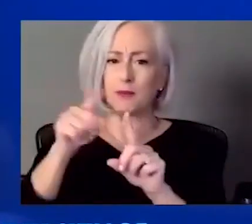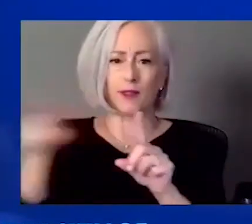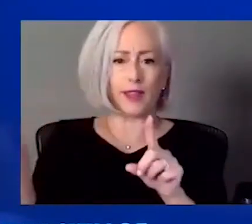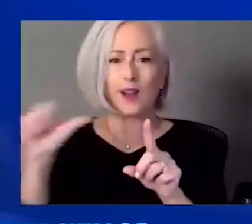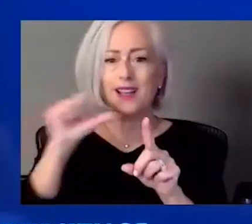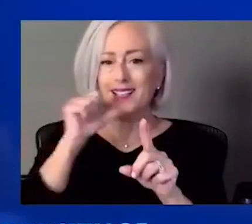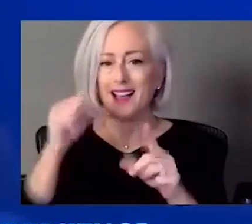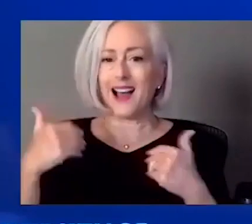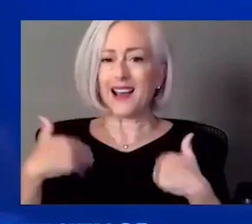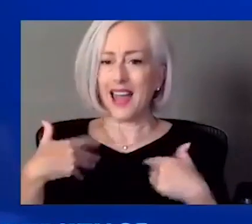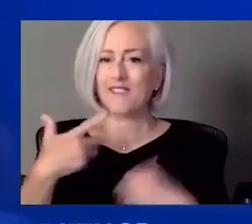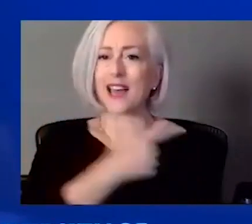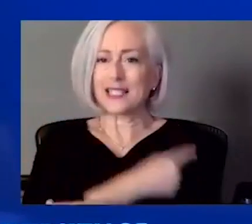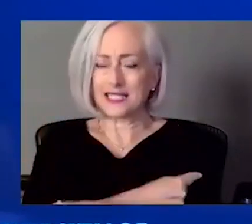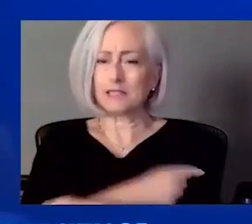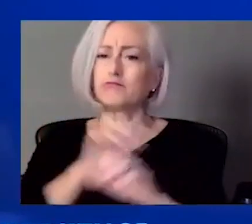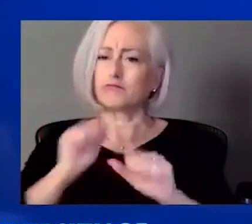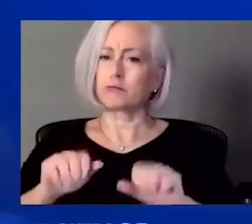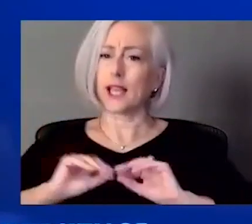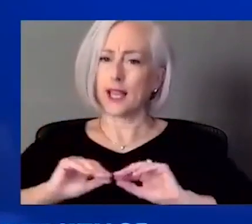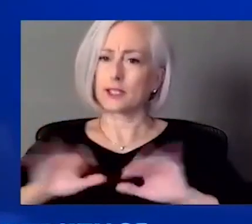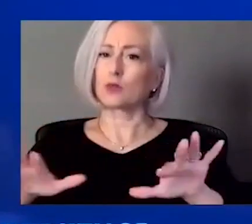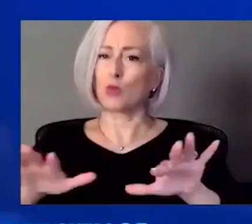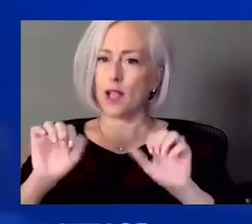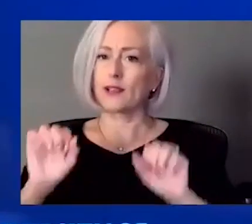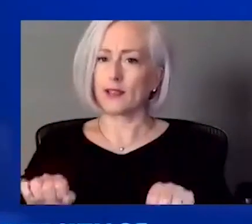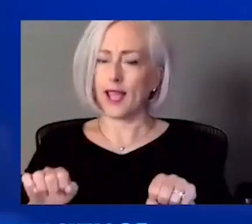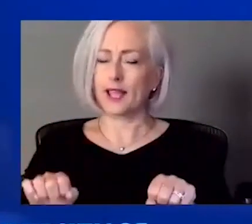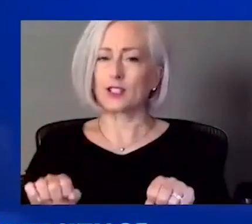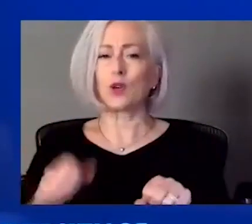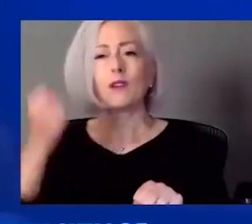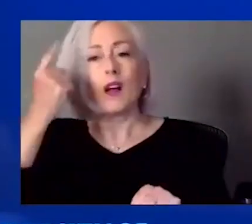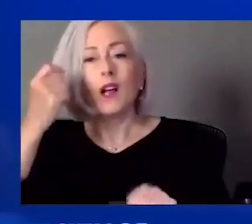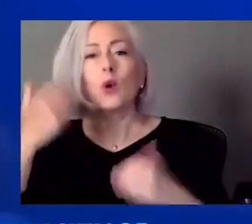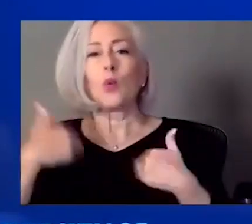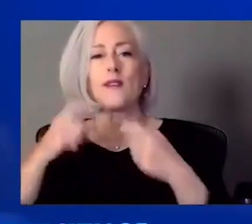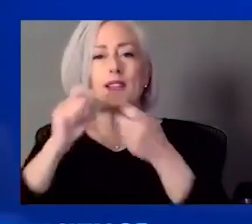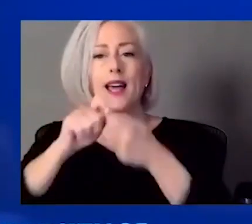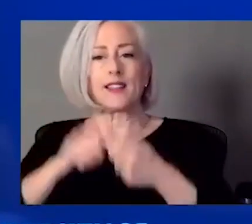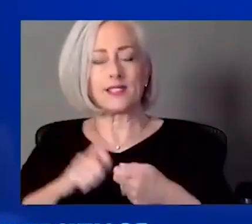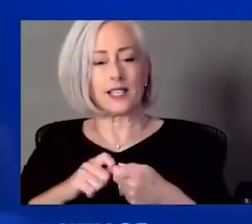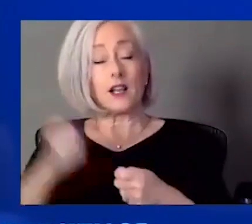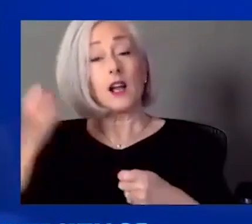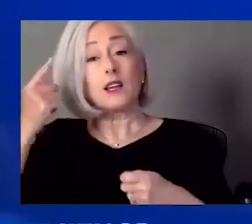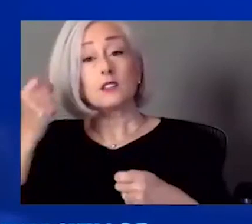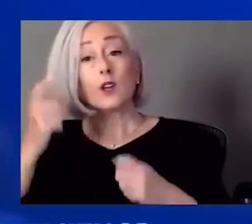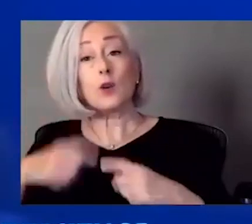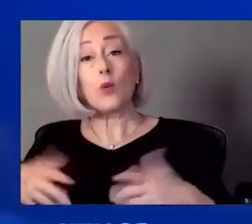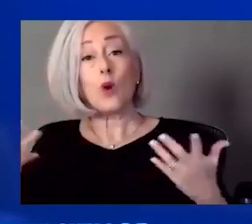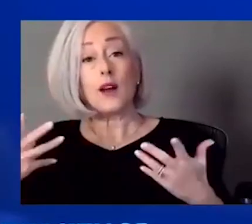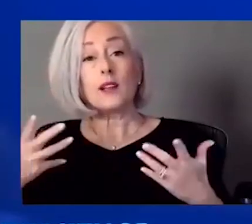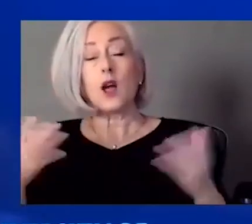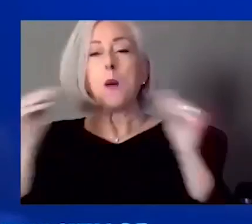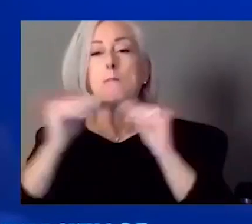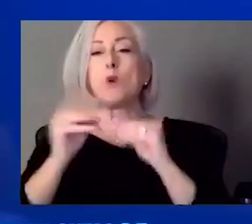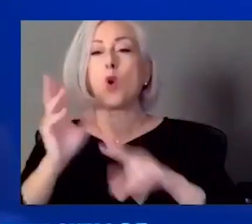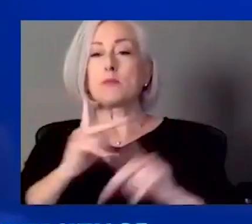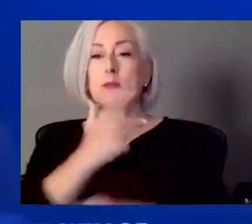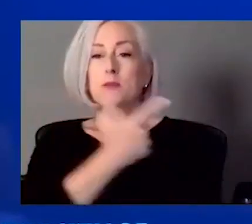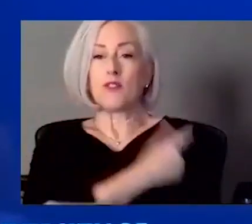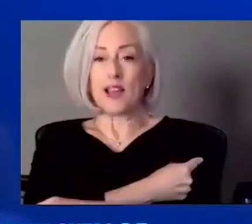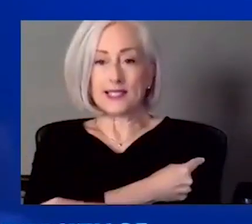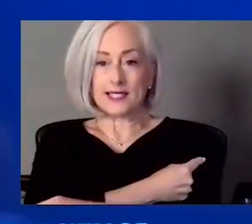spread that way. So there are a lot of details. Just understand that the more people that are vaccinated or immune, the better for herd immunity.